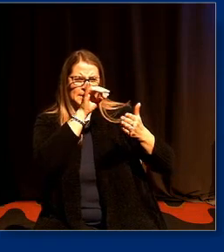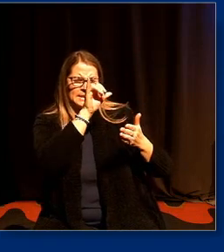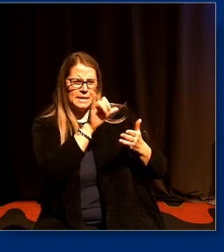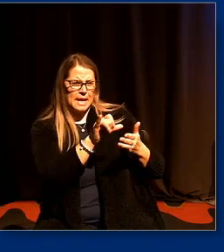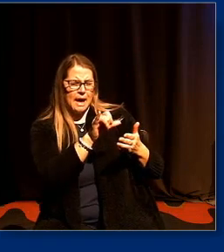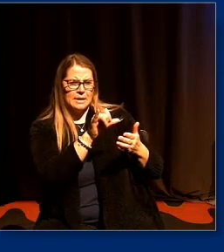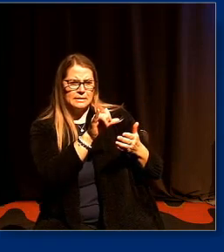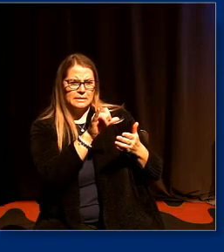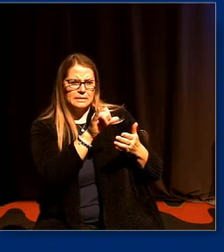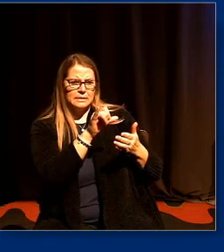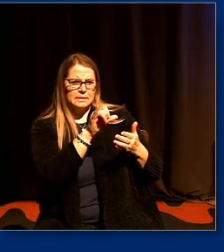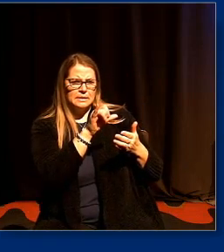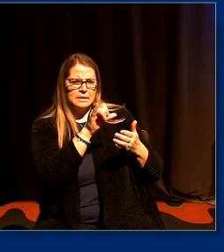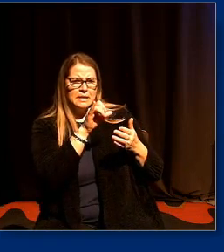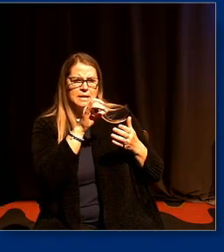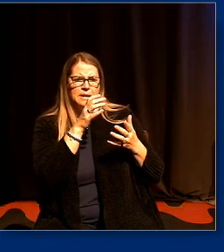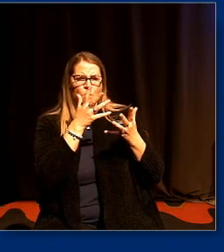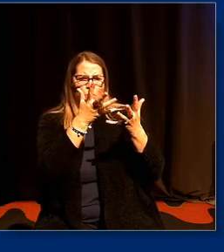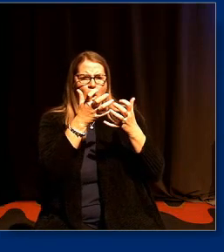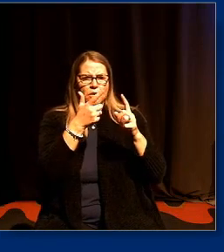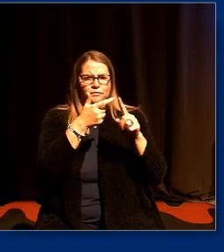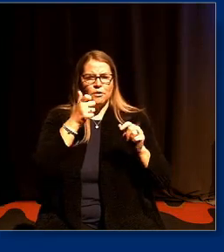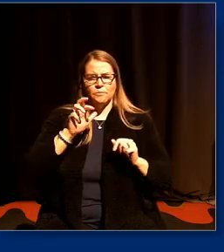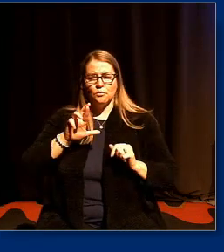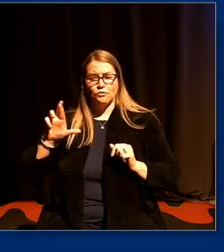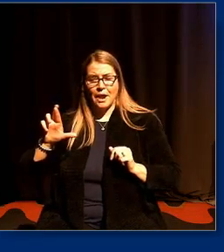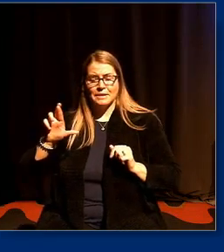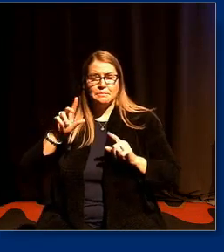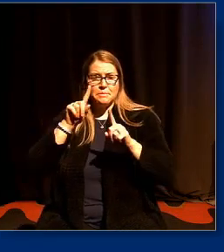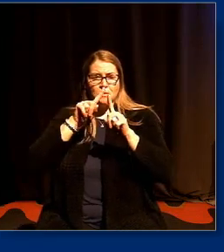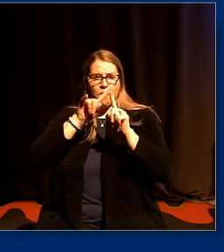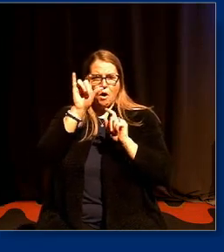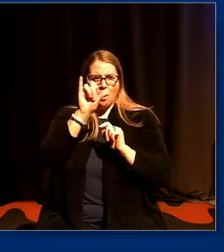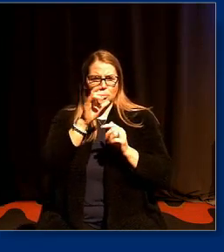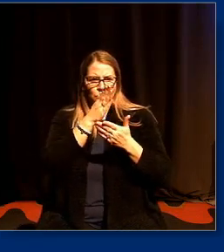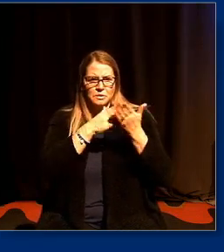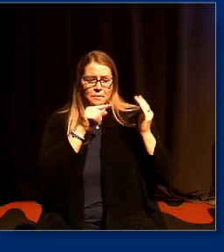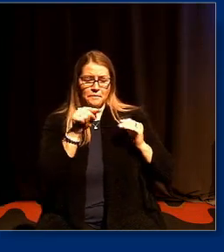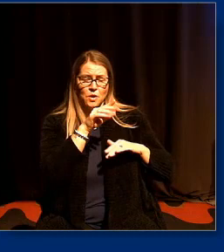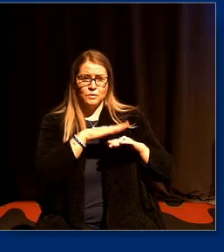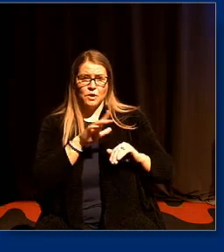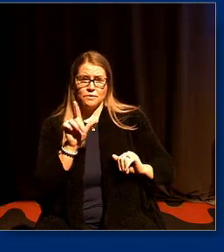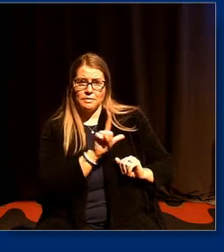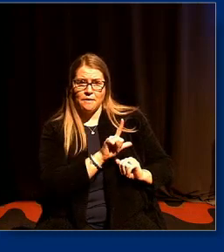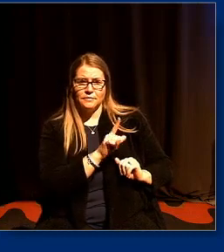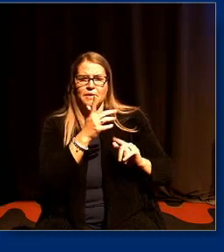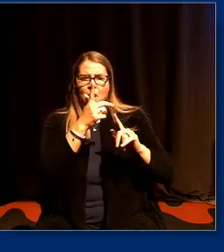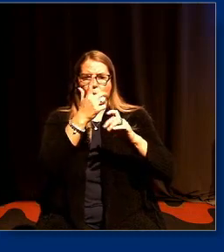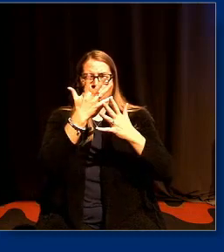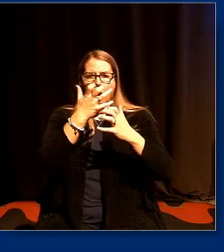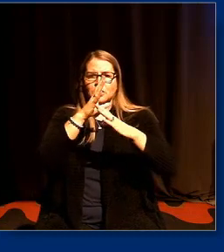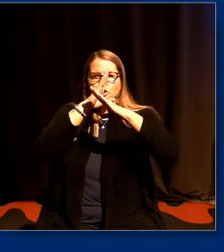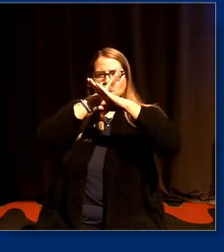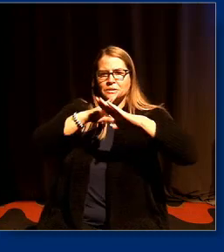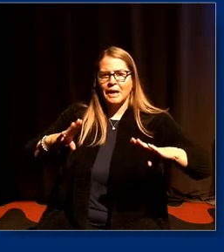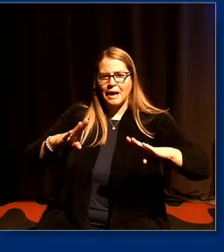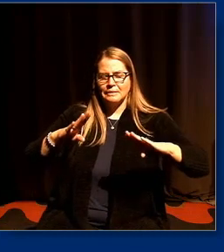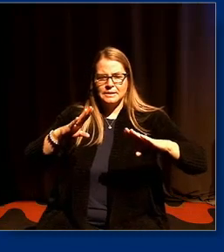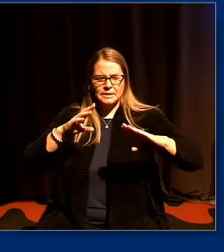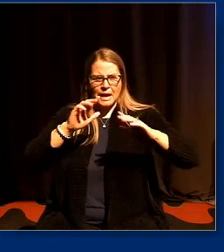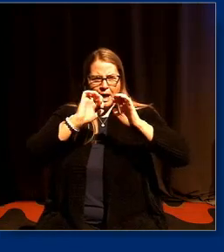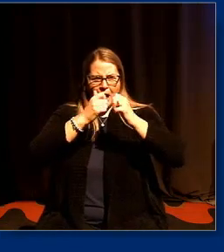from the right but also from elements of the left that want to silence critical analysis of racism